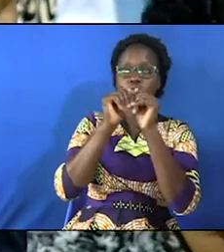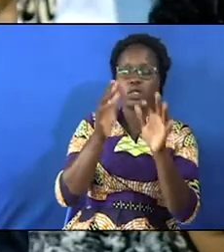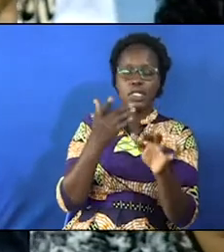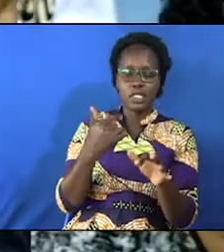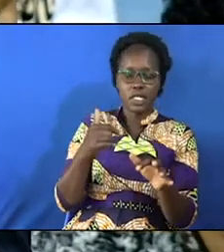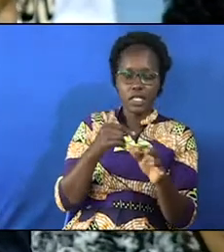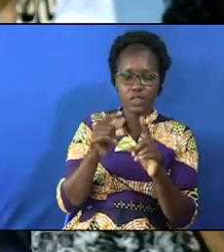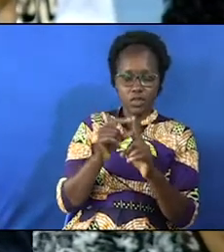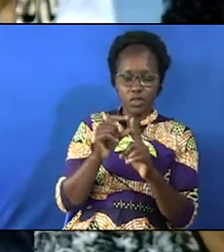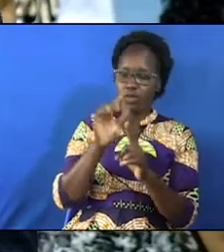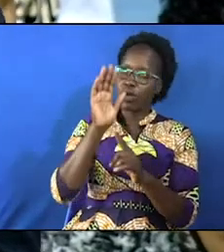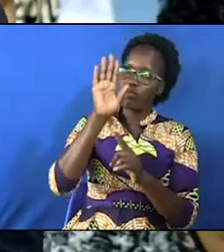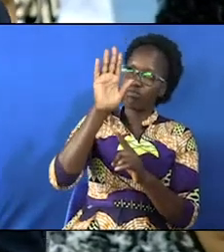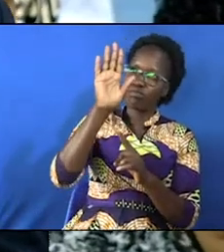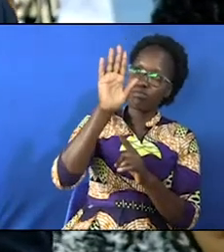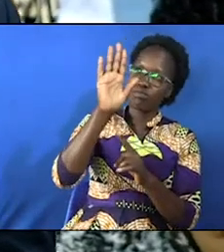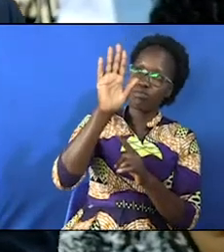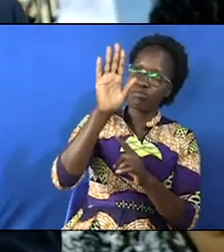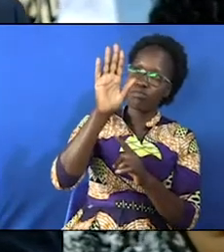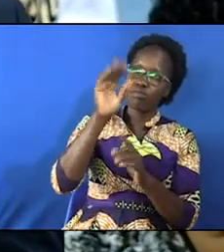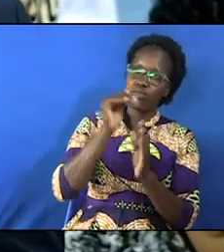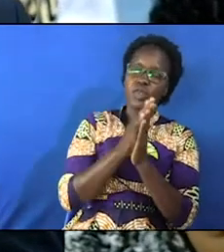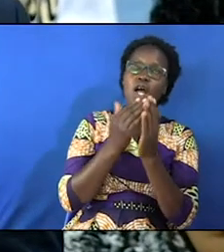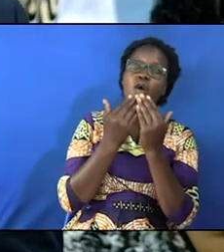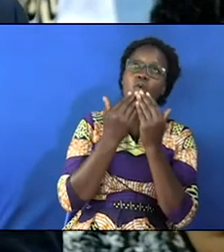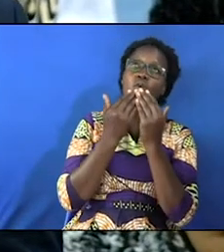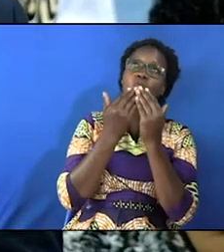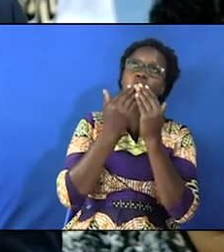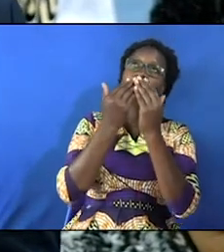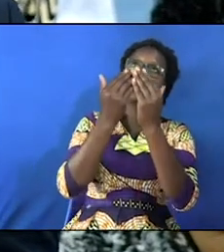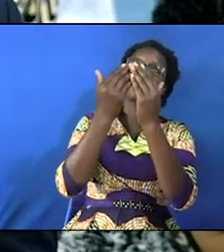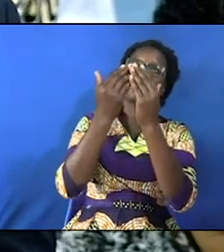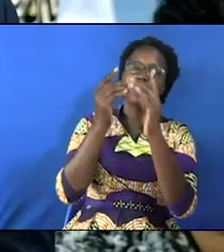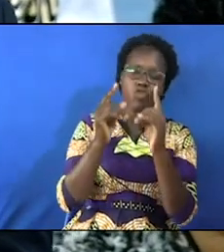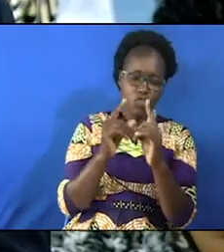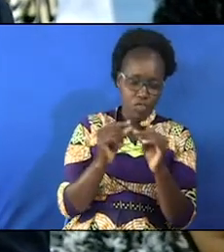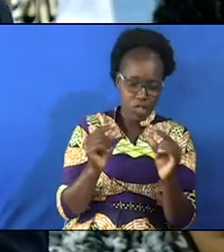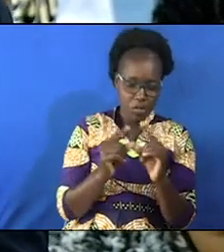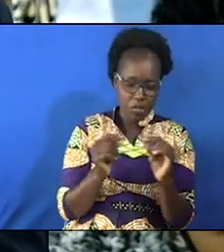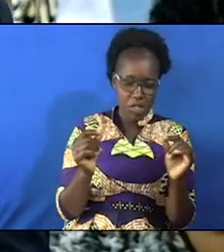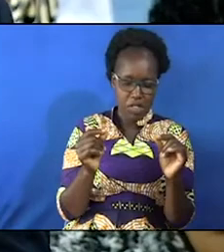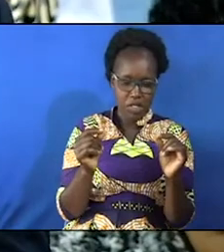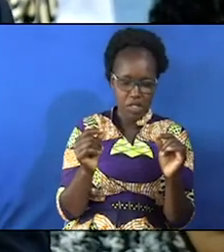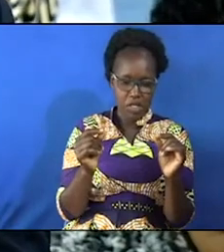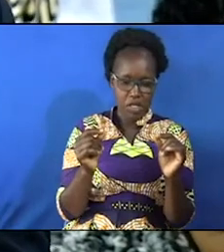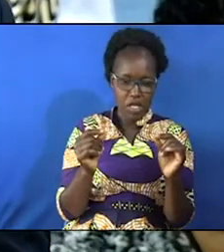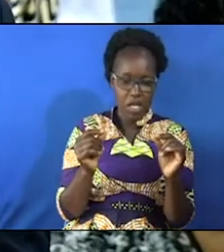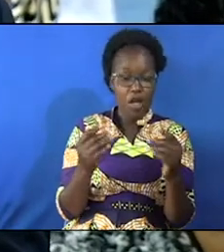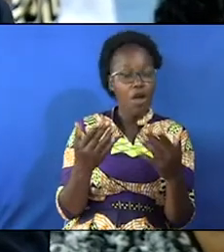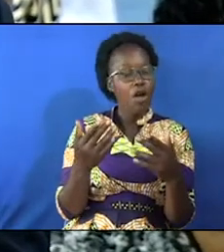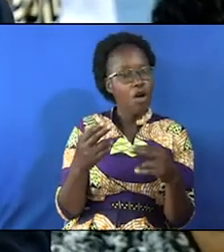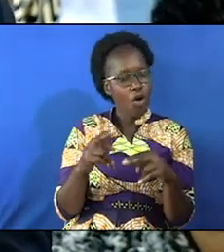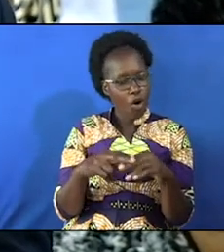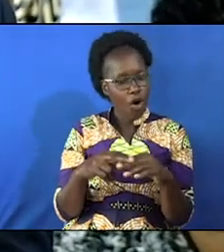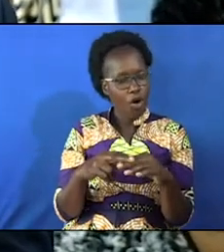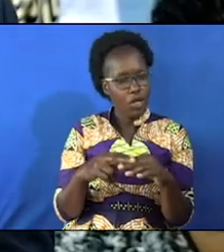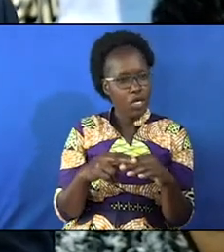us with your word we thank you for the message built on